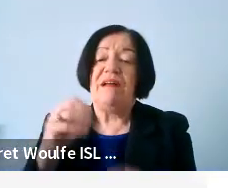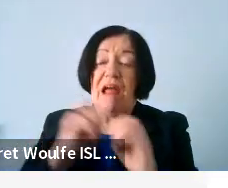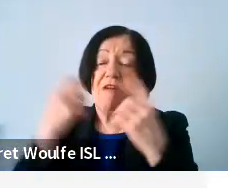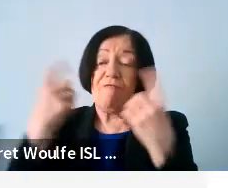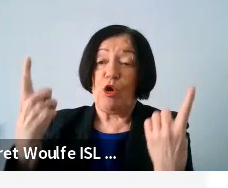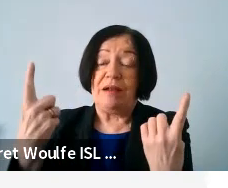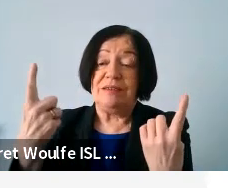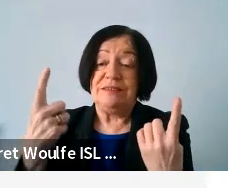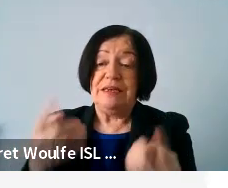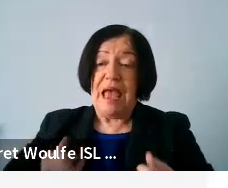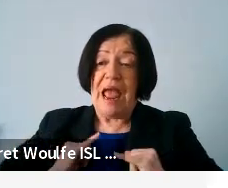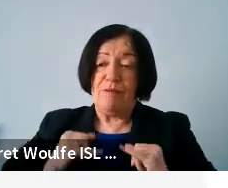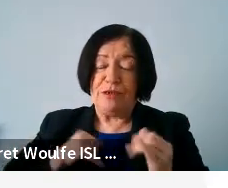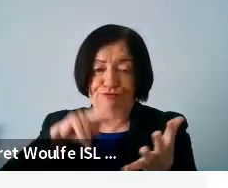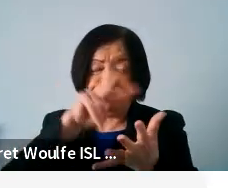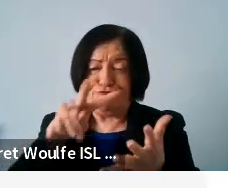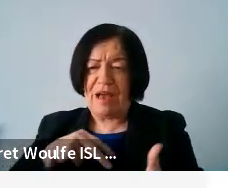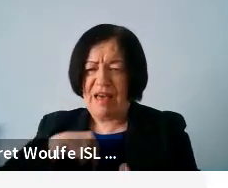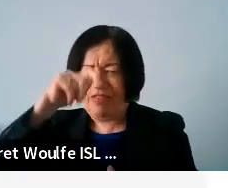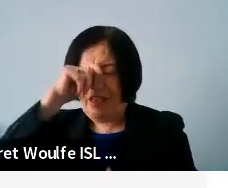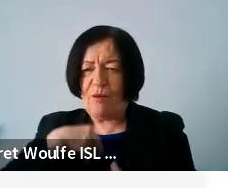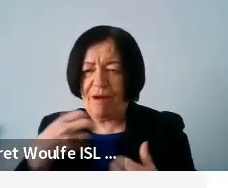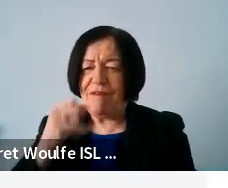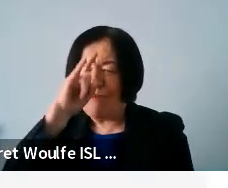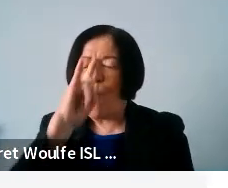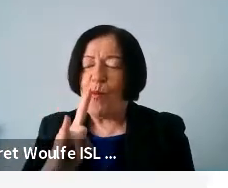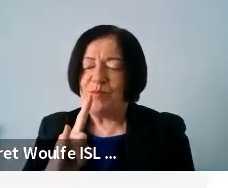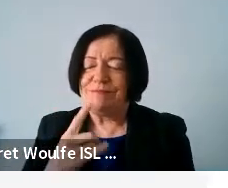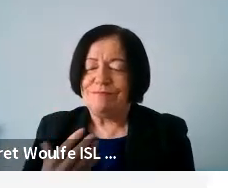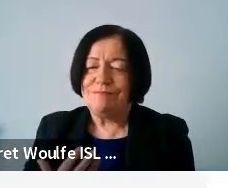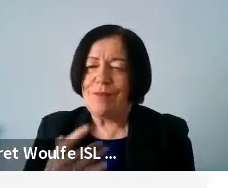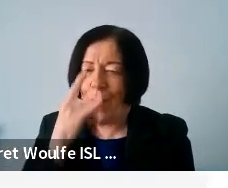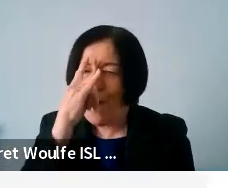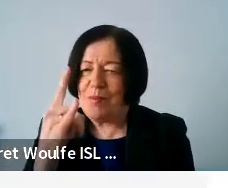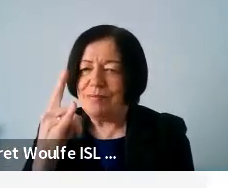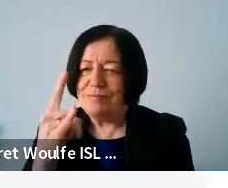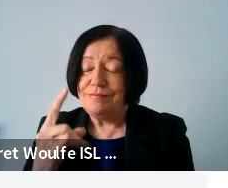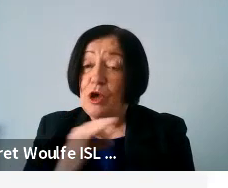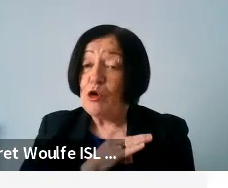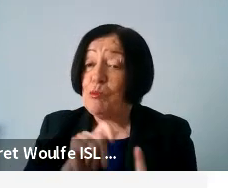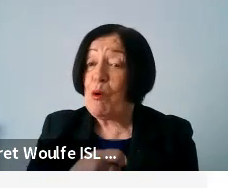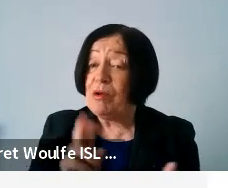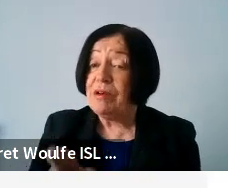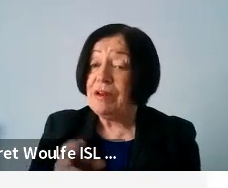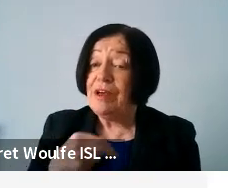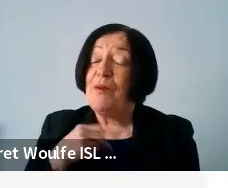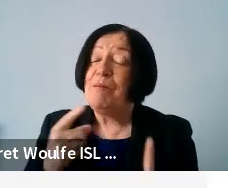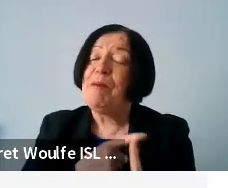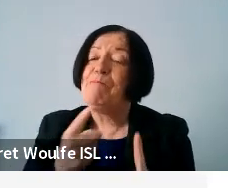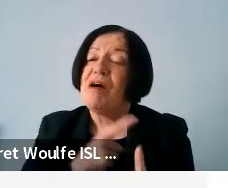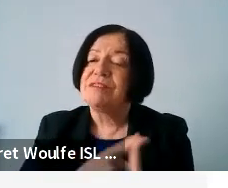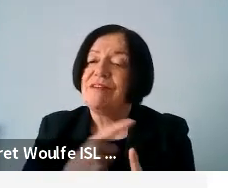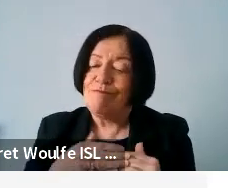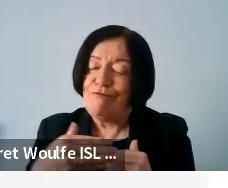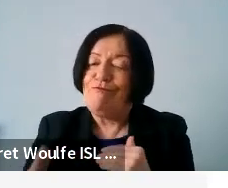is able to read. So I think we have hopes here. Good point. Good point. Good We can be positive in the longer